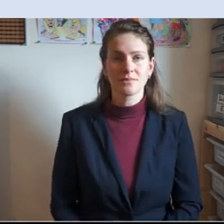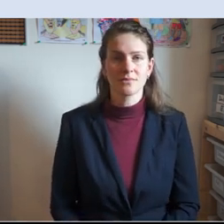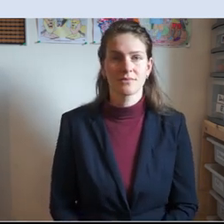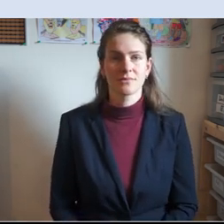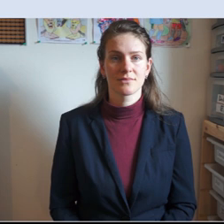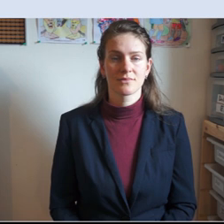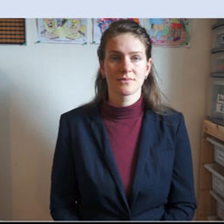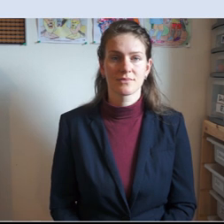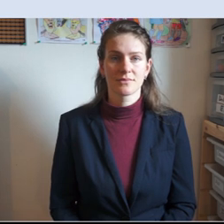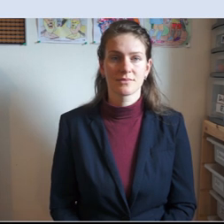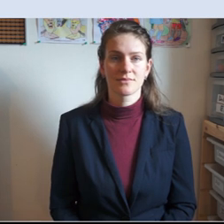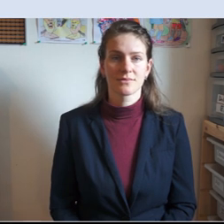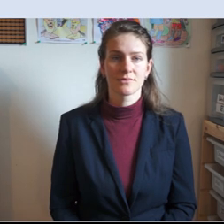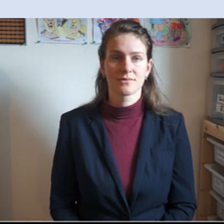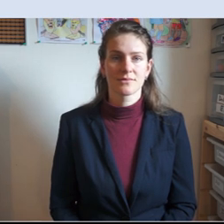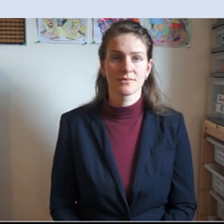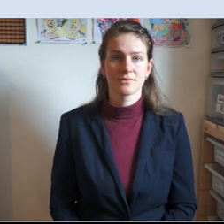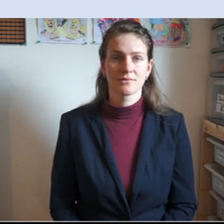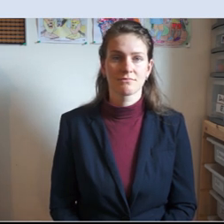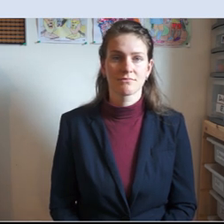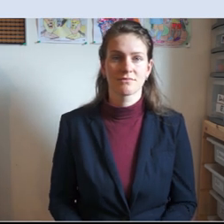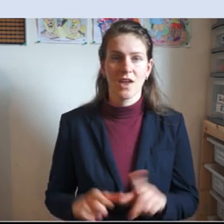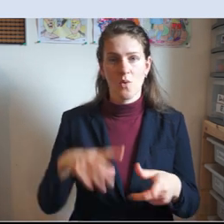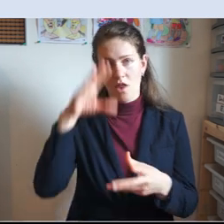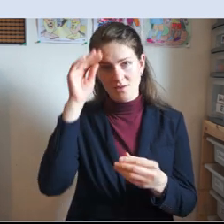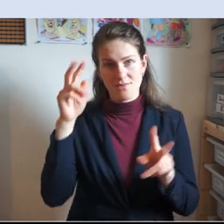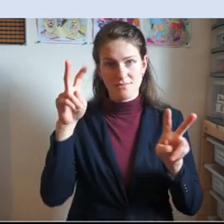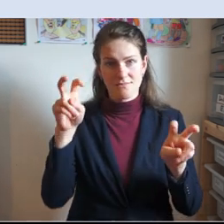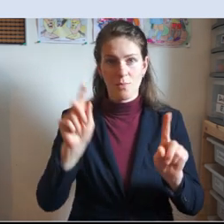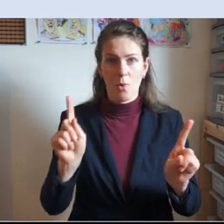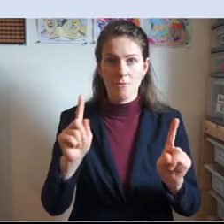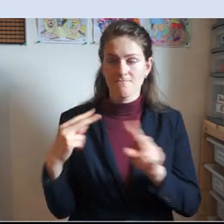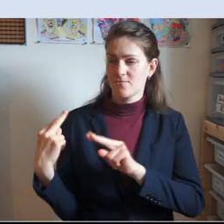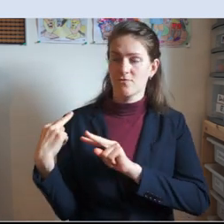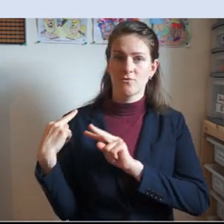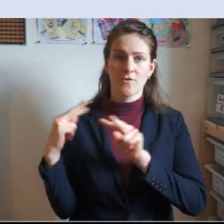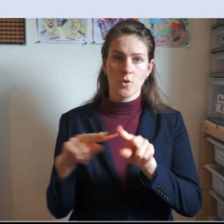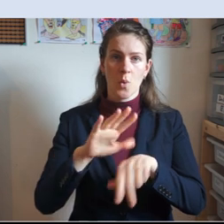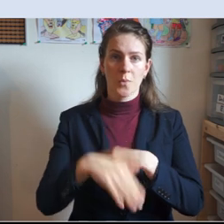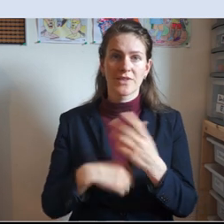Our lesson today is a revision of the Ten Commandments.